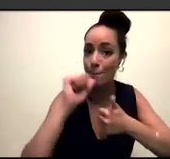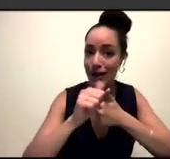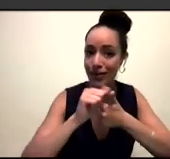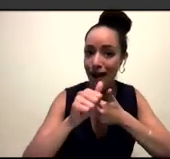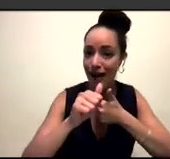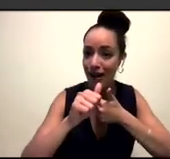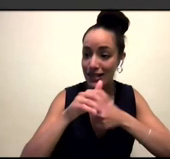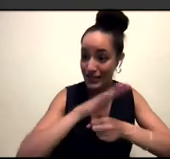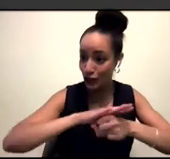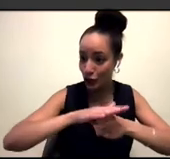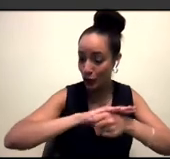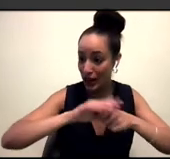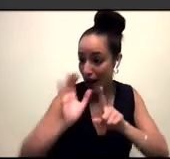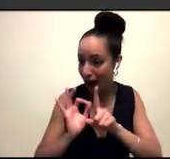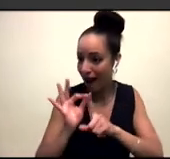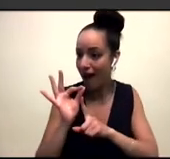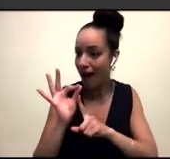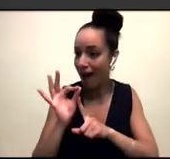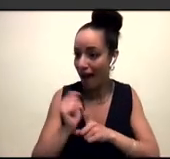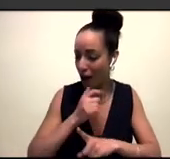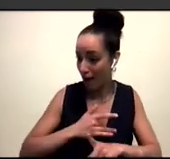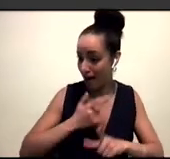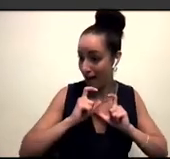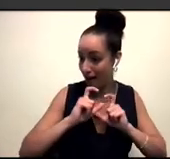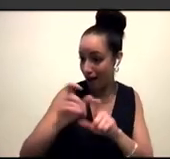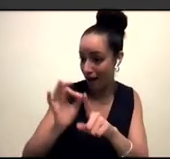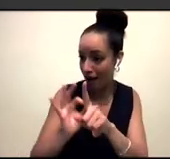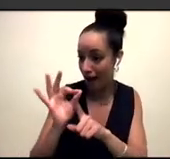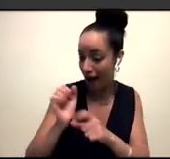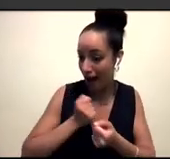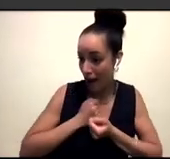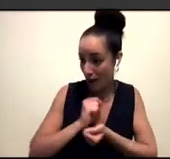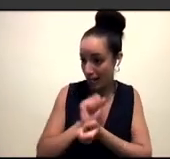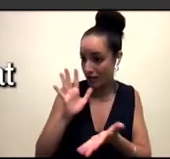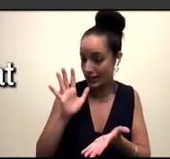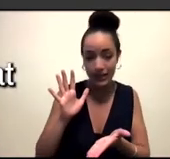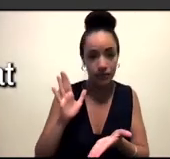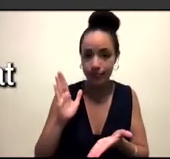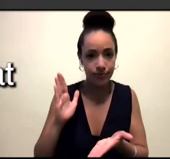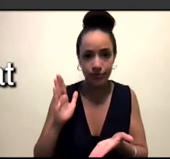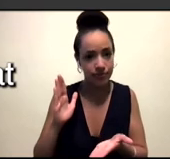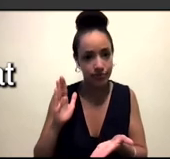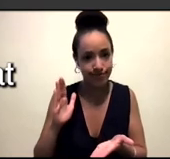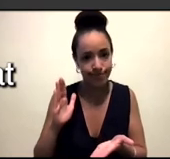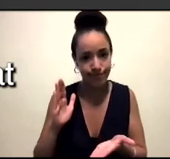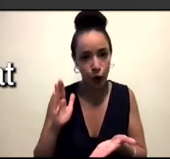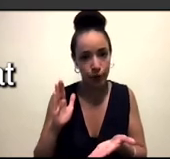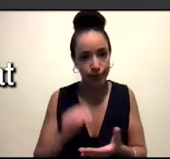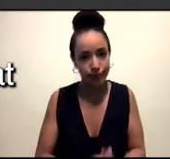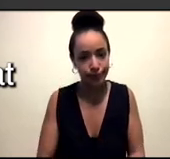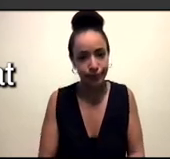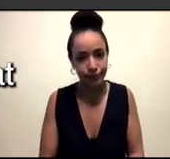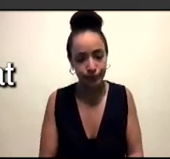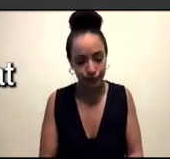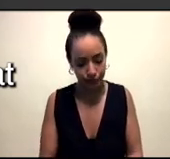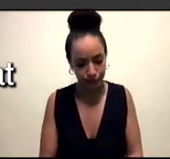for our survival. It doesn't equal our liberation. And, you know, that often